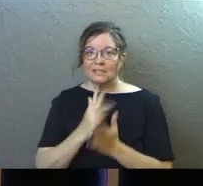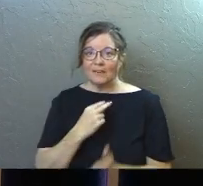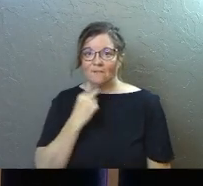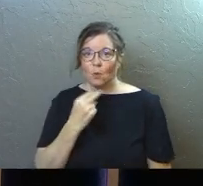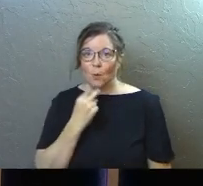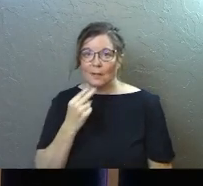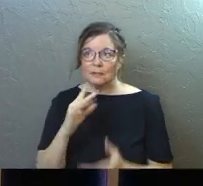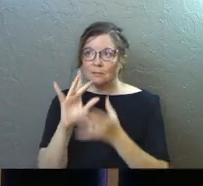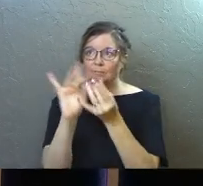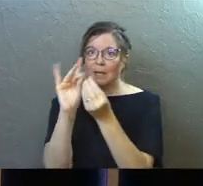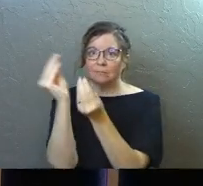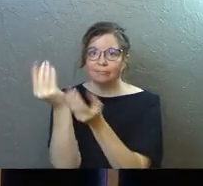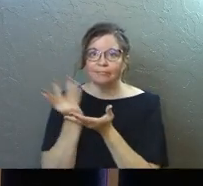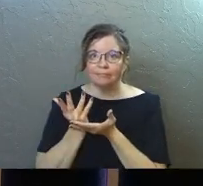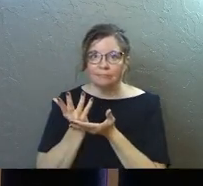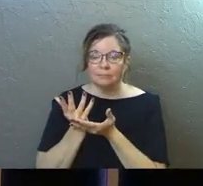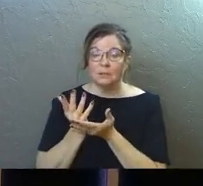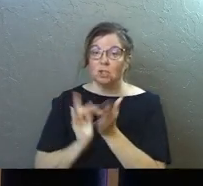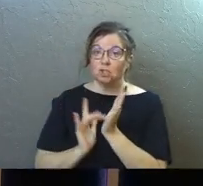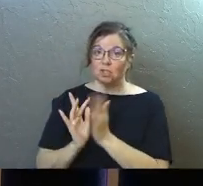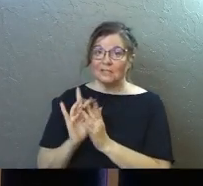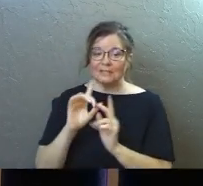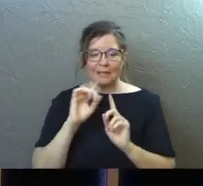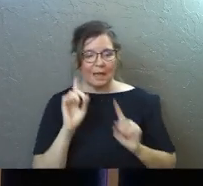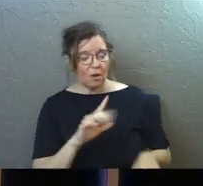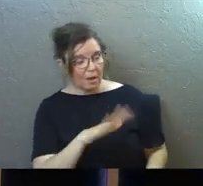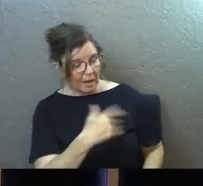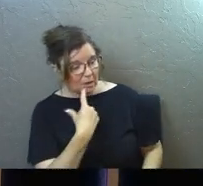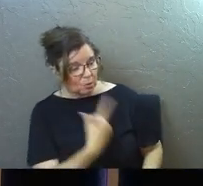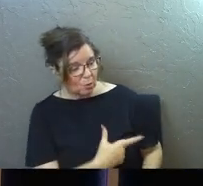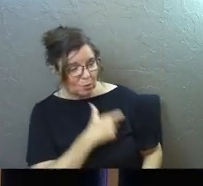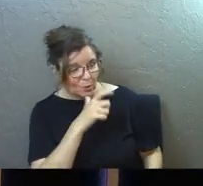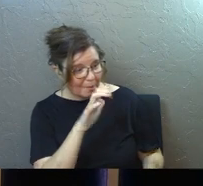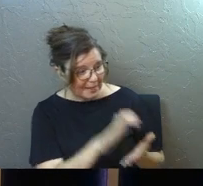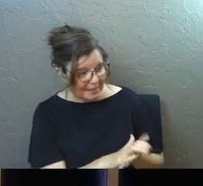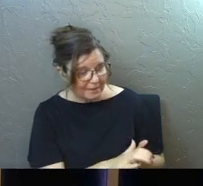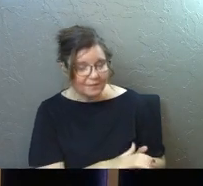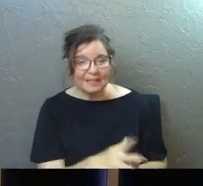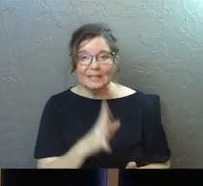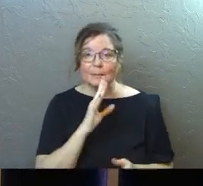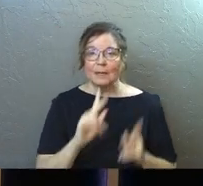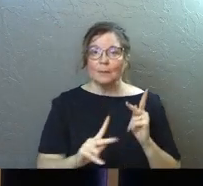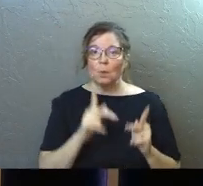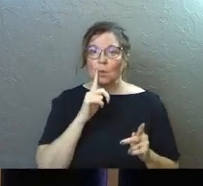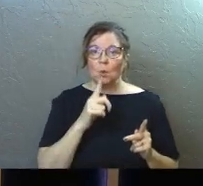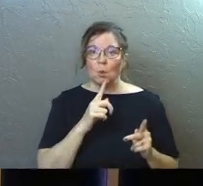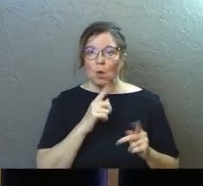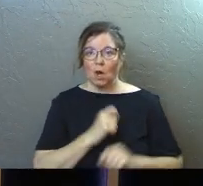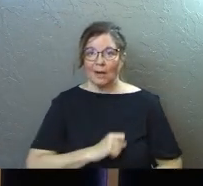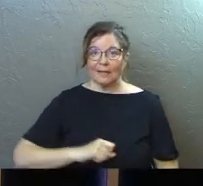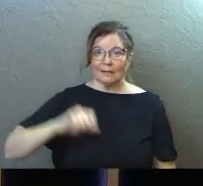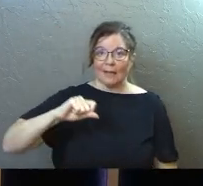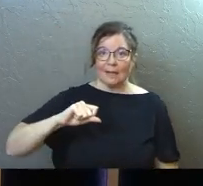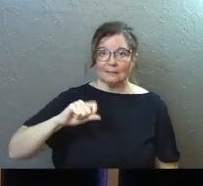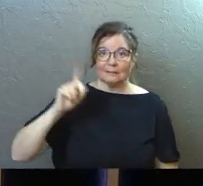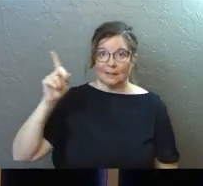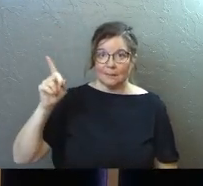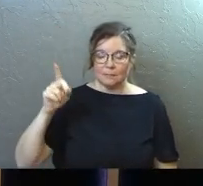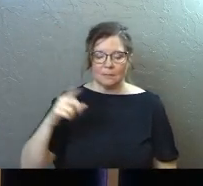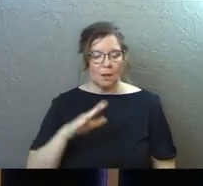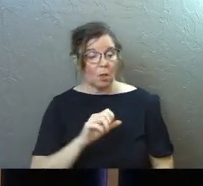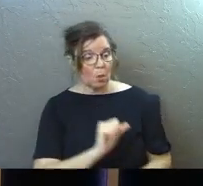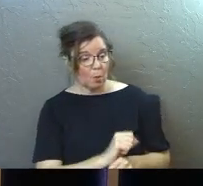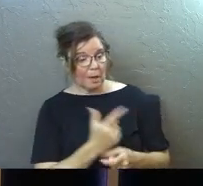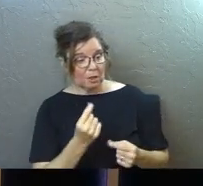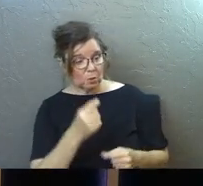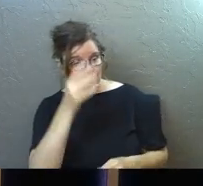scripture of the entire message this morning. Jesus answered them. I told you and you did not believe he's speaking to people who are against him here, by the way, says the works that